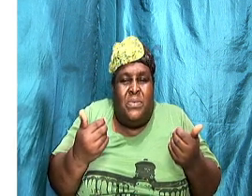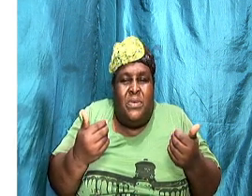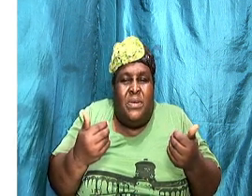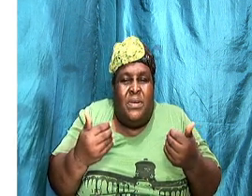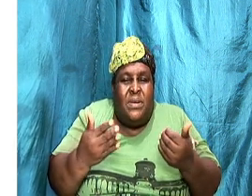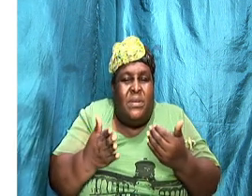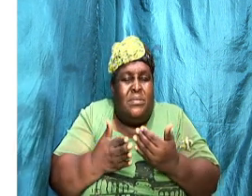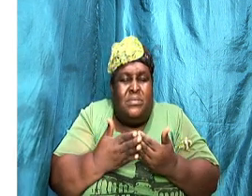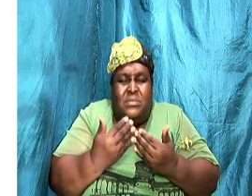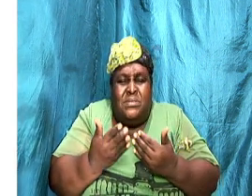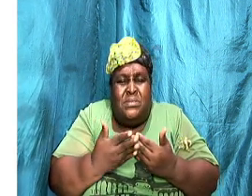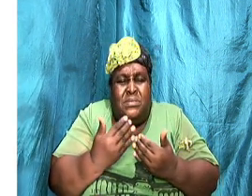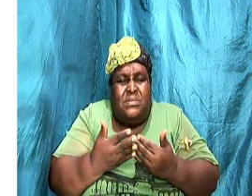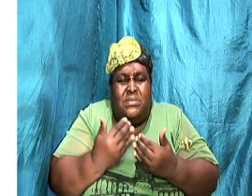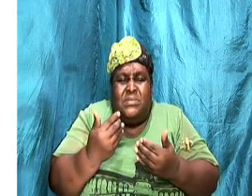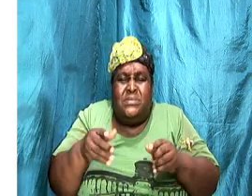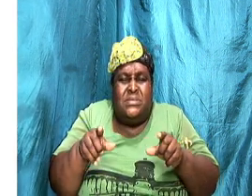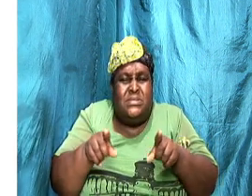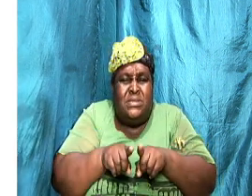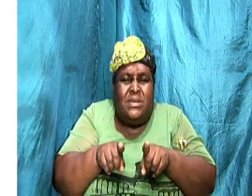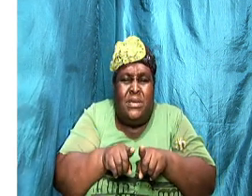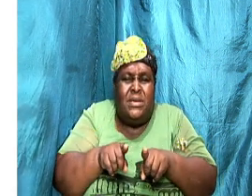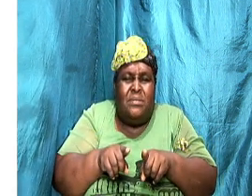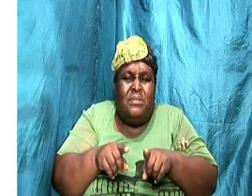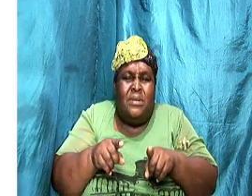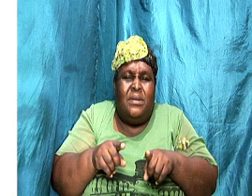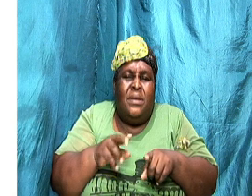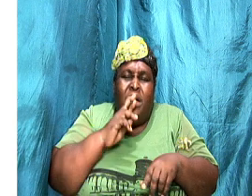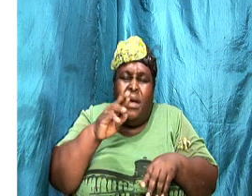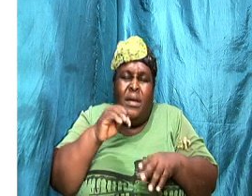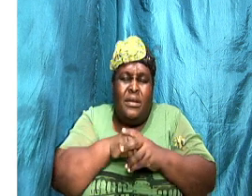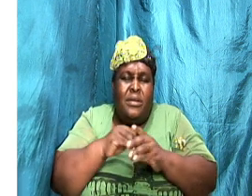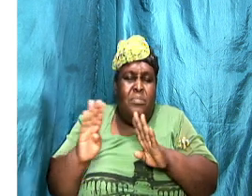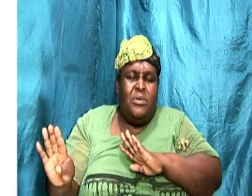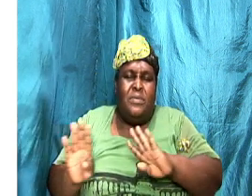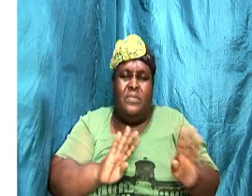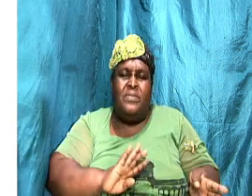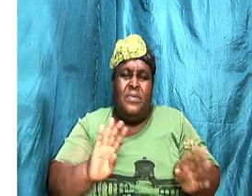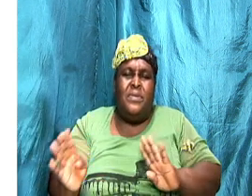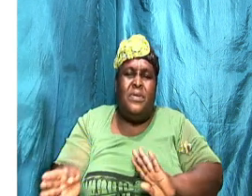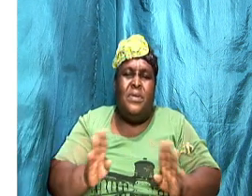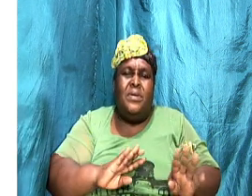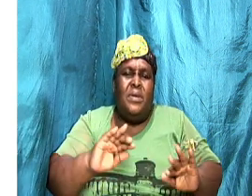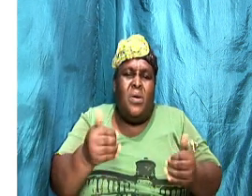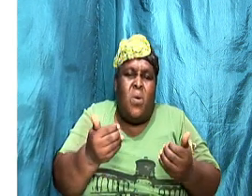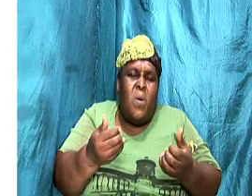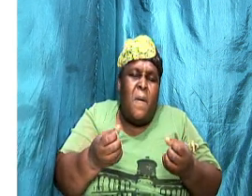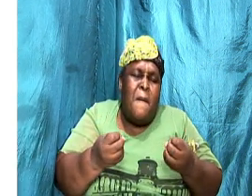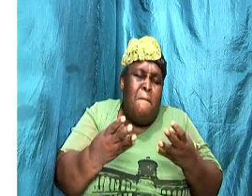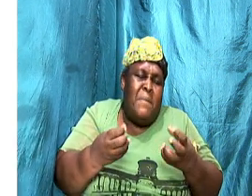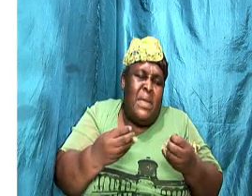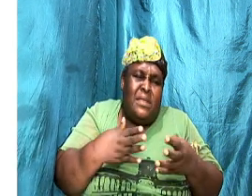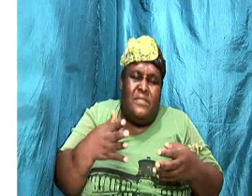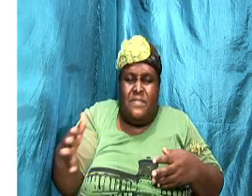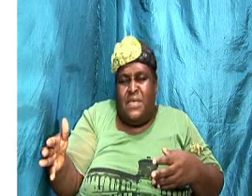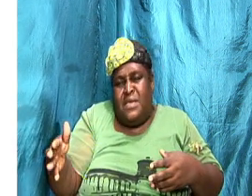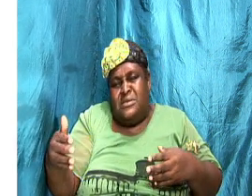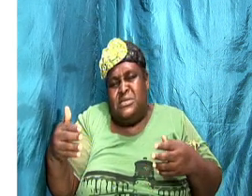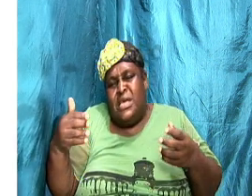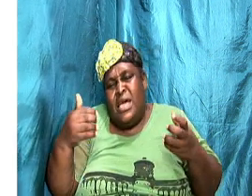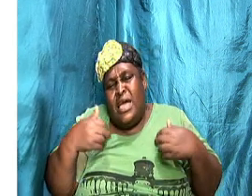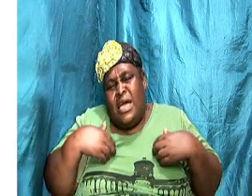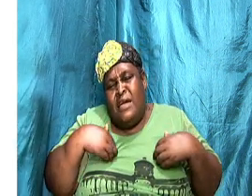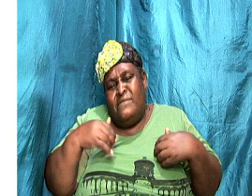similar we are in behavior it doesn't matter how many things we have in common both of us like to